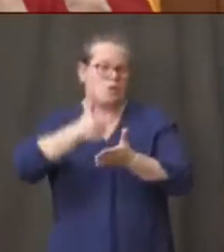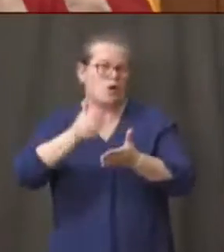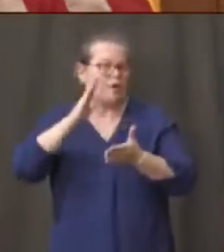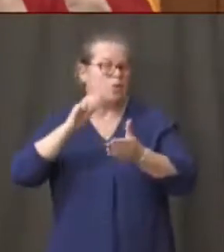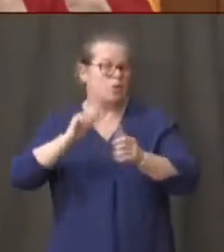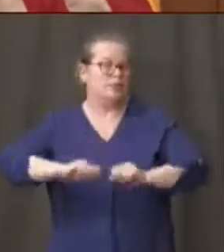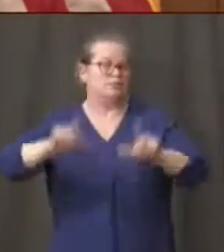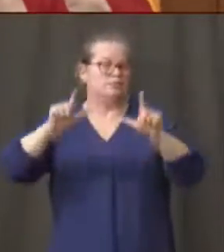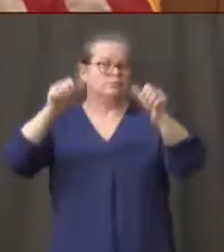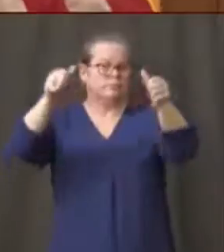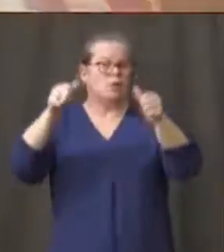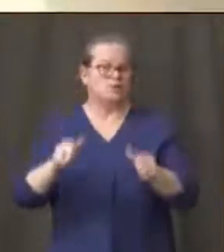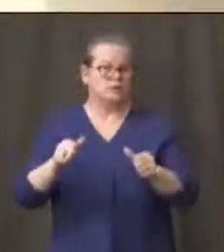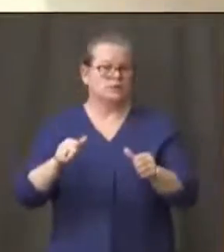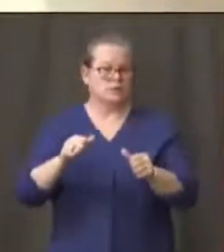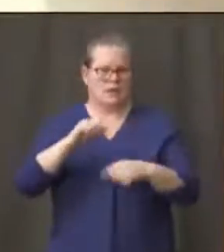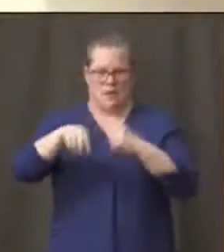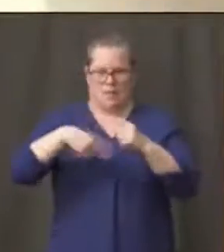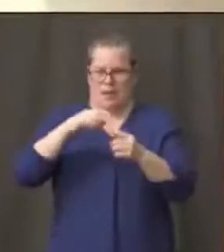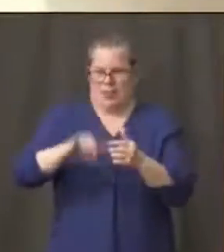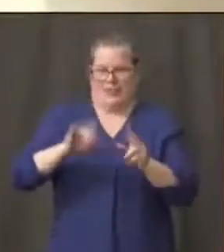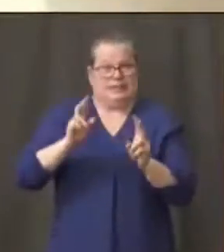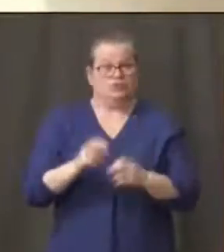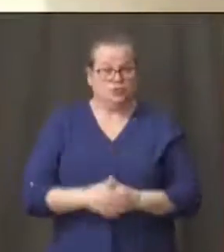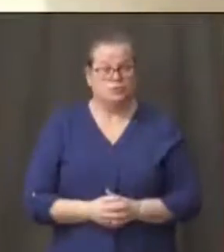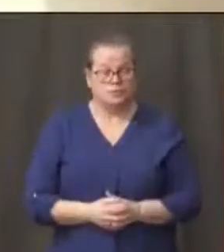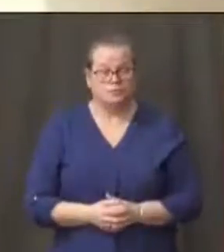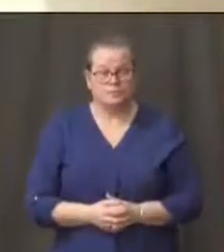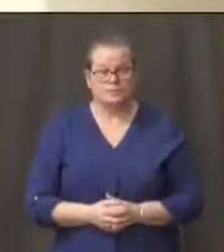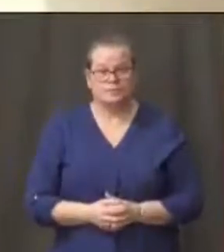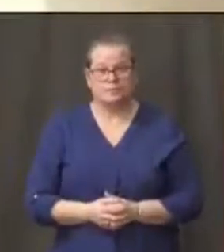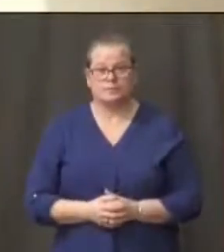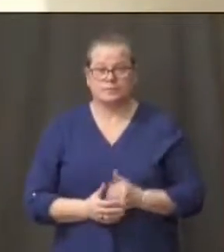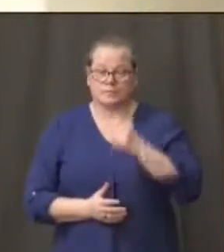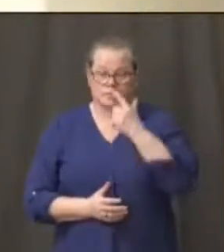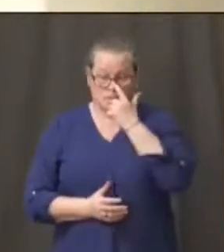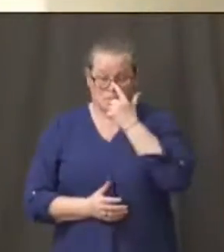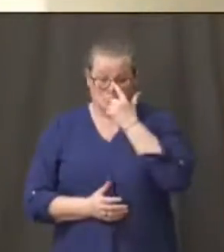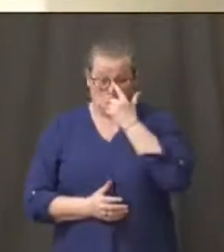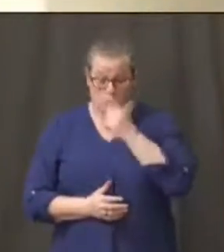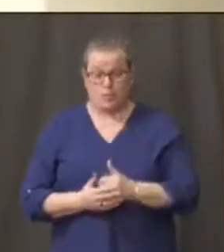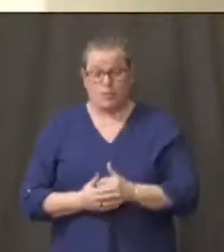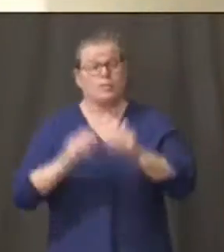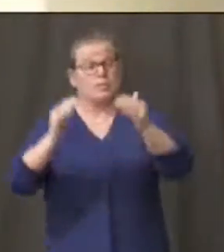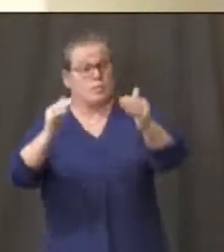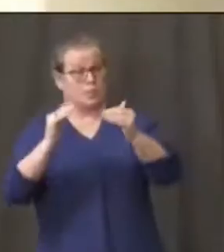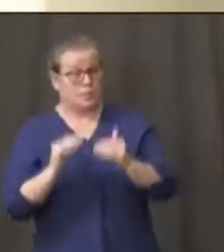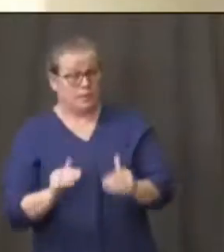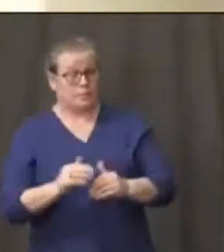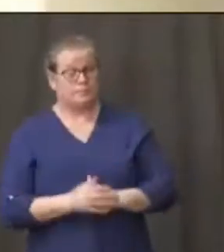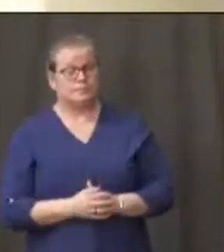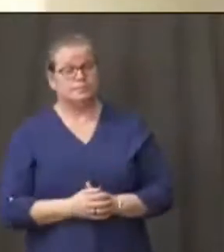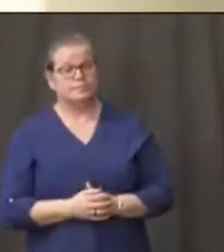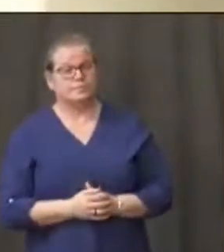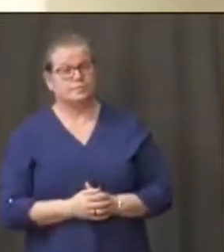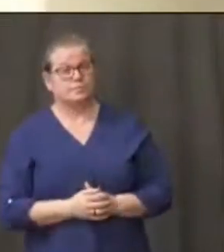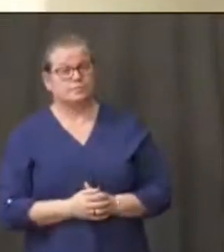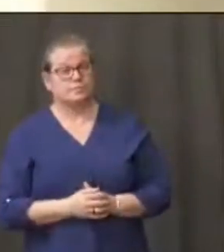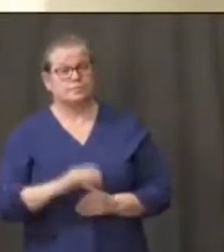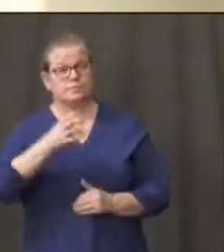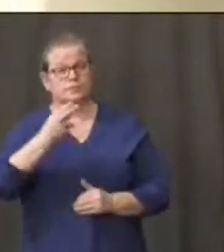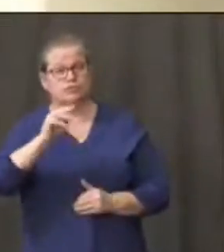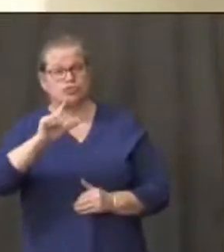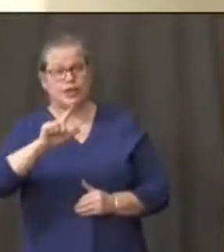move on next to channel three